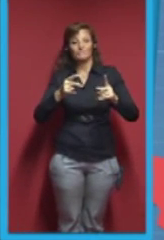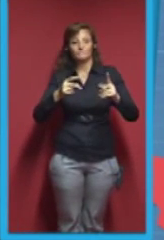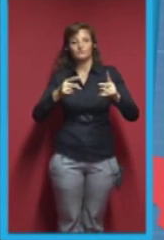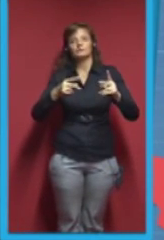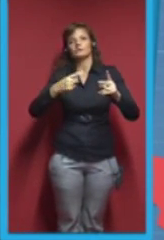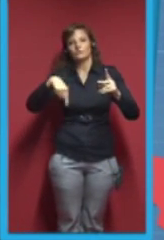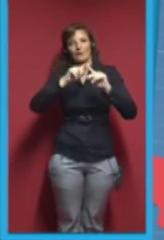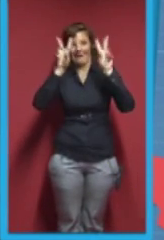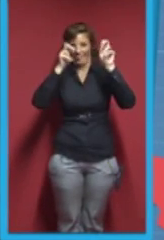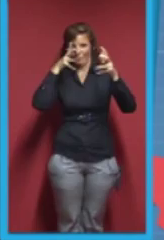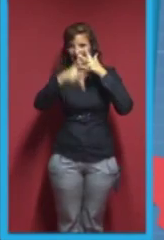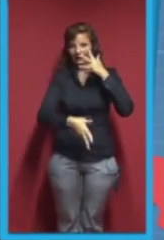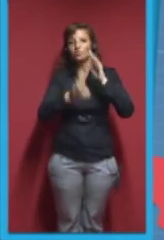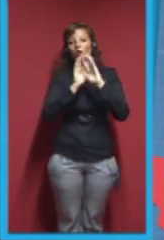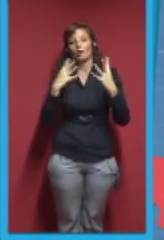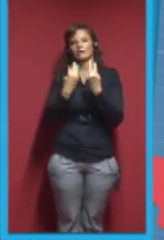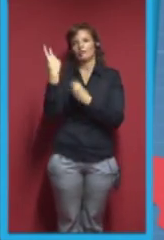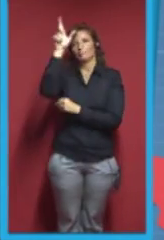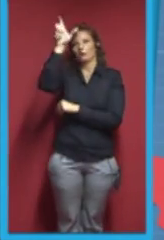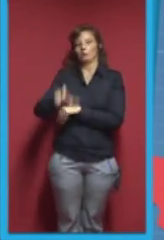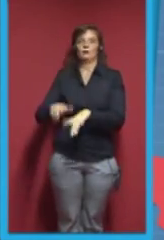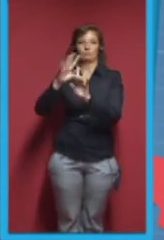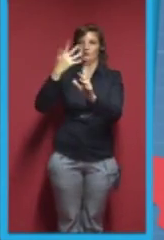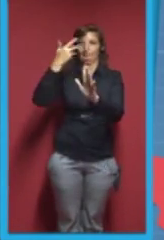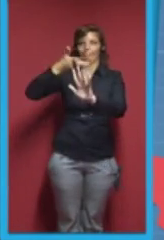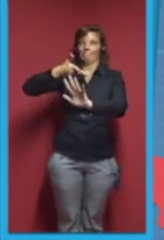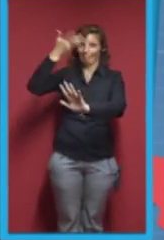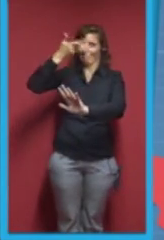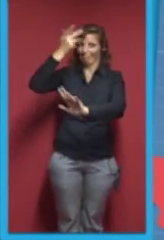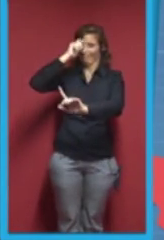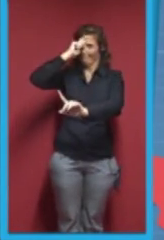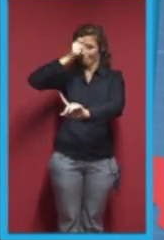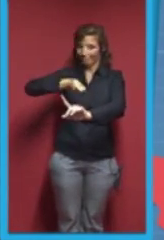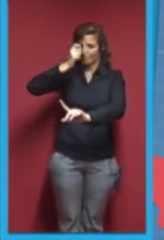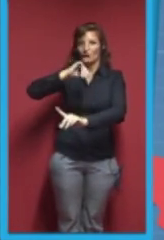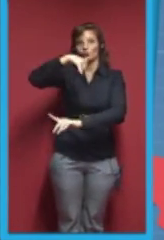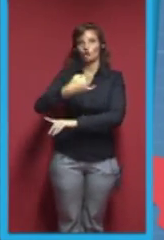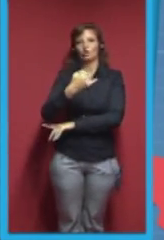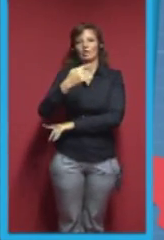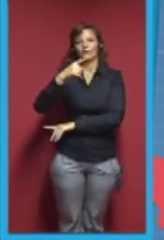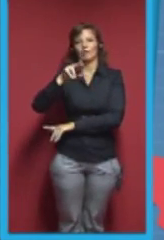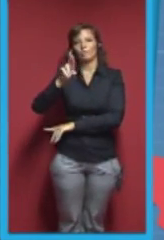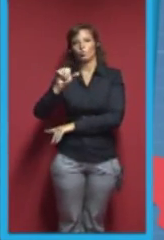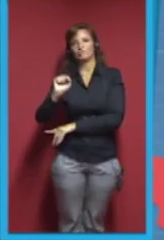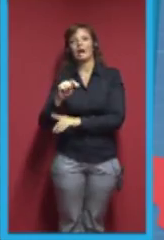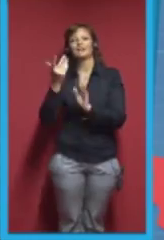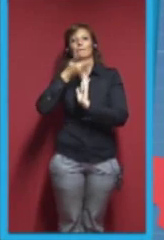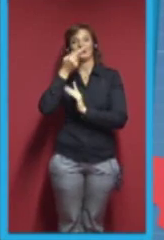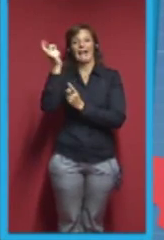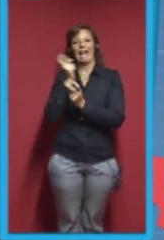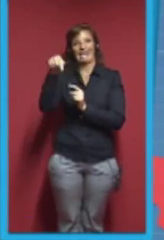the mysterious Josef Prusa. Mysterious, because I haven't seen his presentation yet. He just arrived. He has missed the flight.